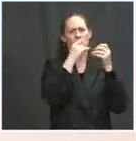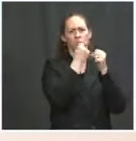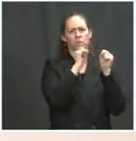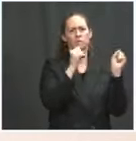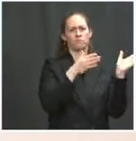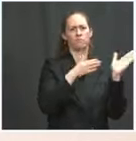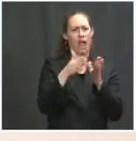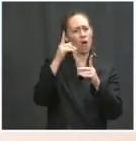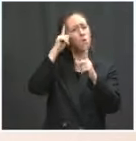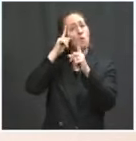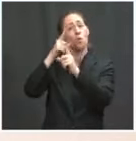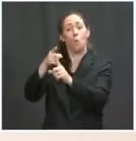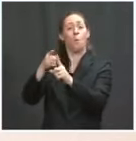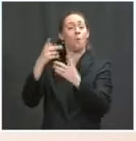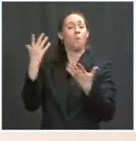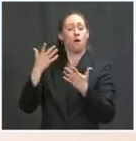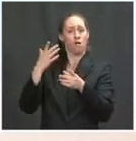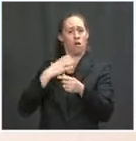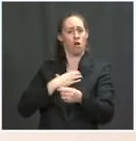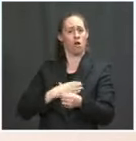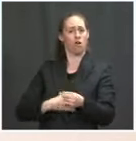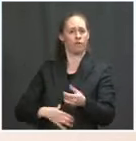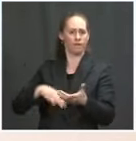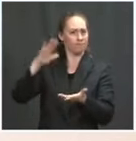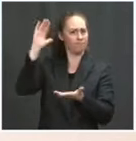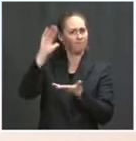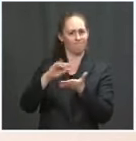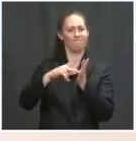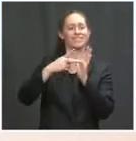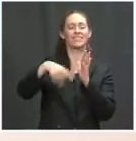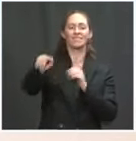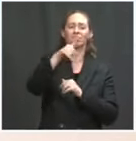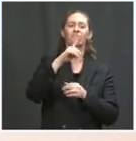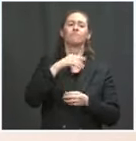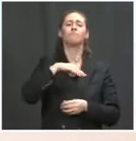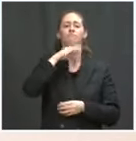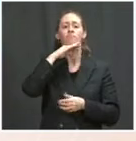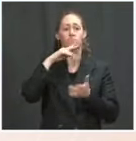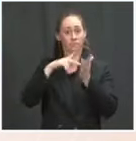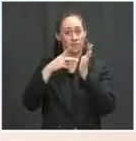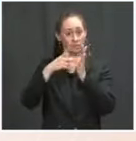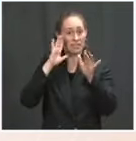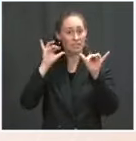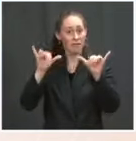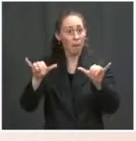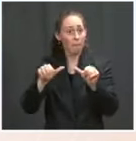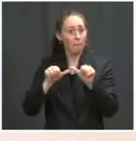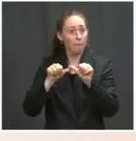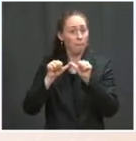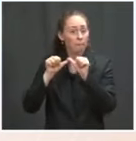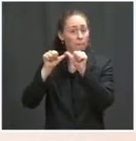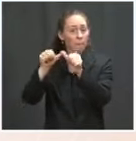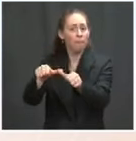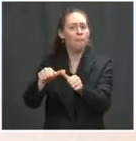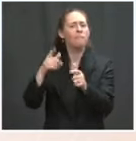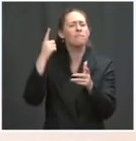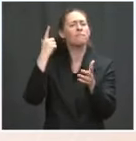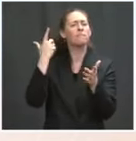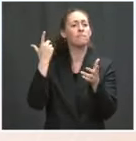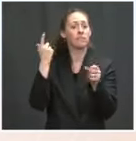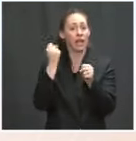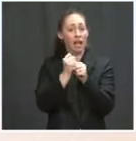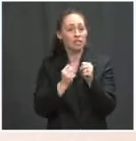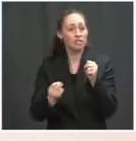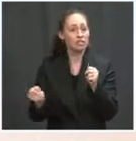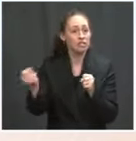anticipate those funds will last, particularly given that next year's school year will be unique coming off of a year where most schools